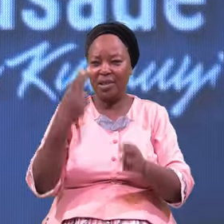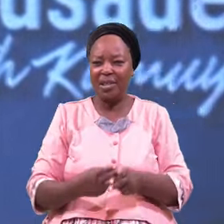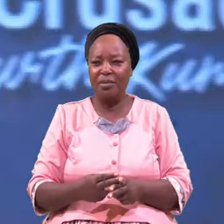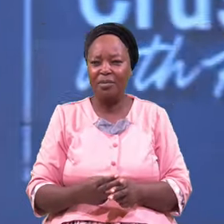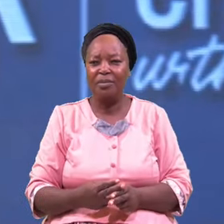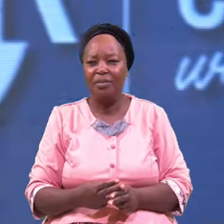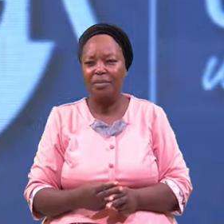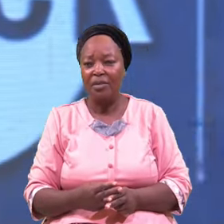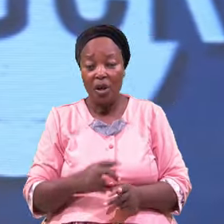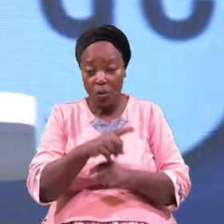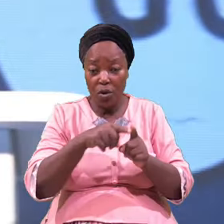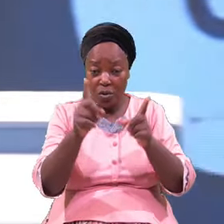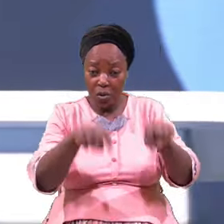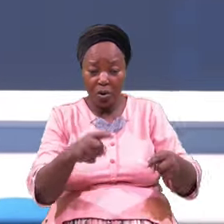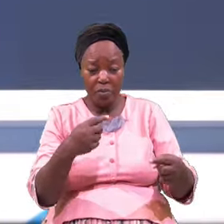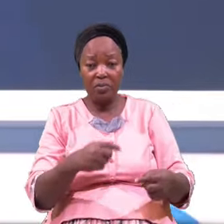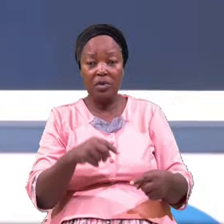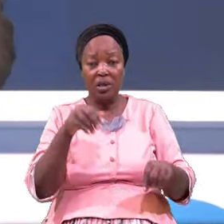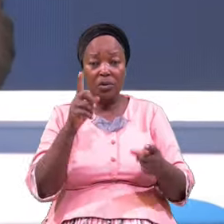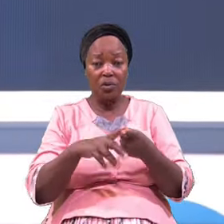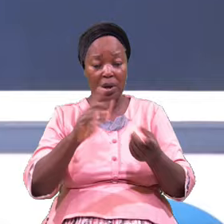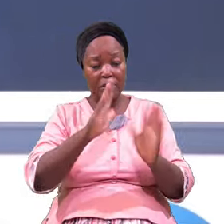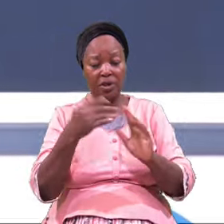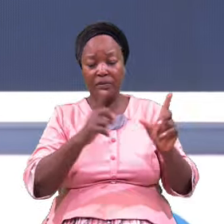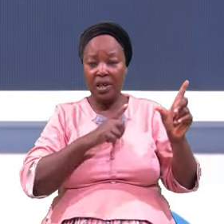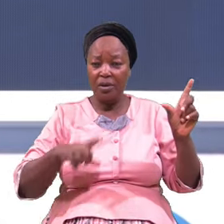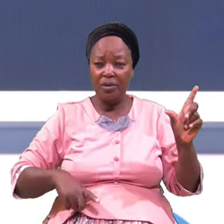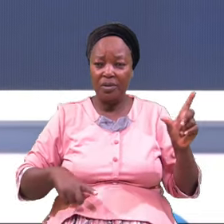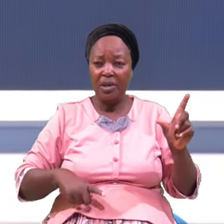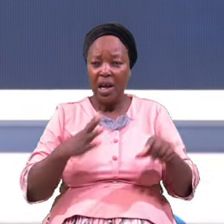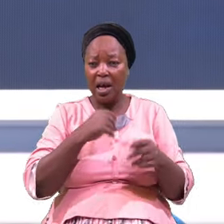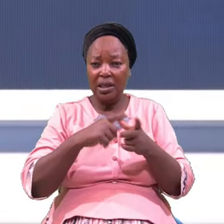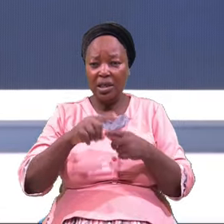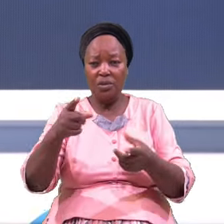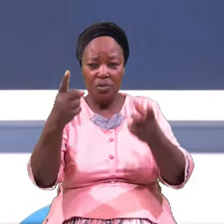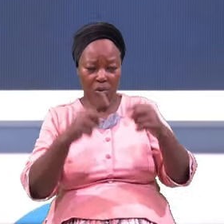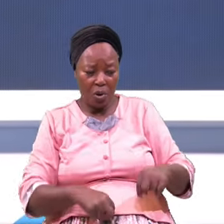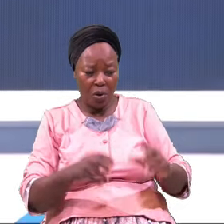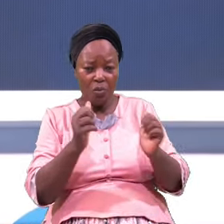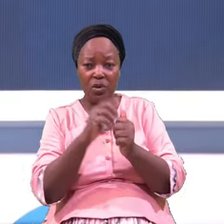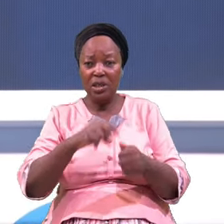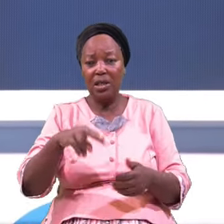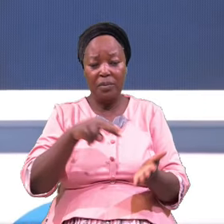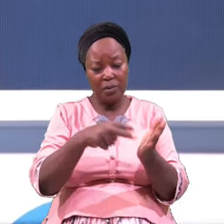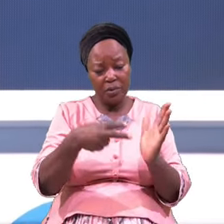When You Come Before The Lord And You Come With A Purpose